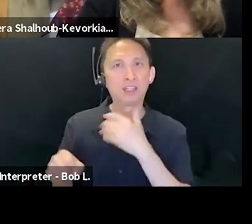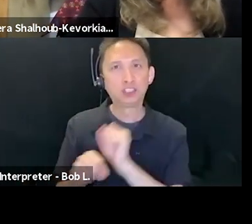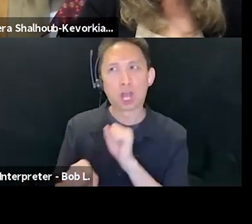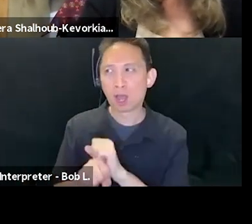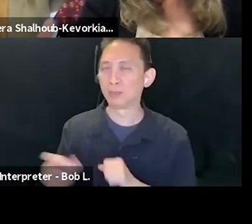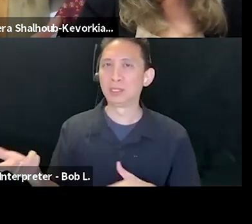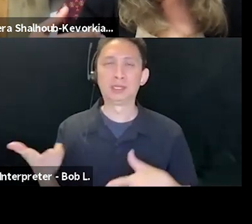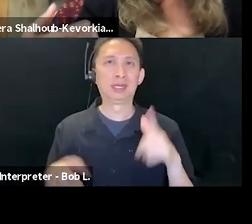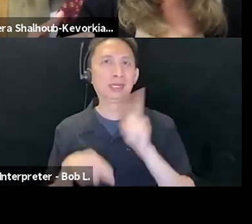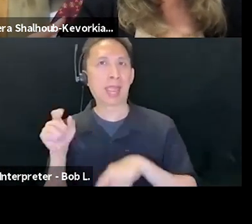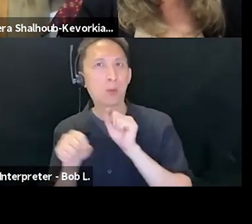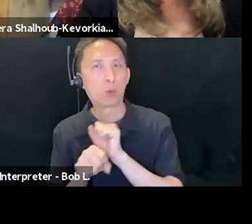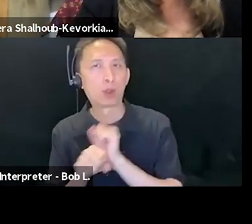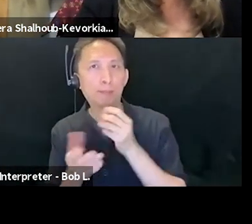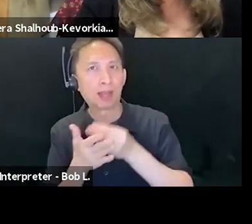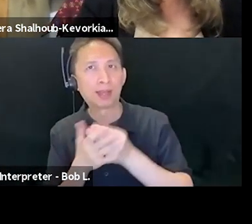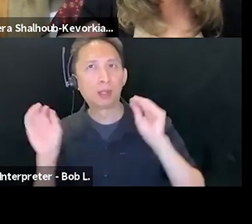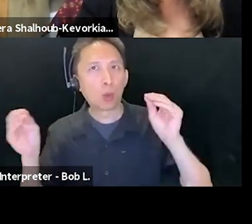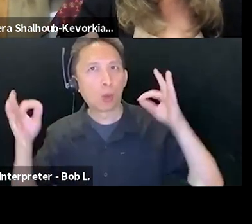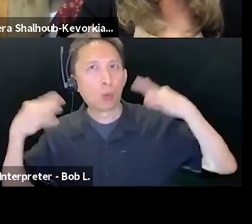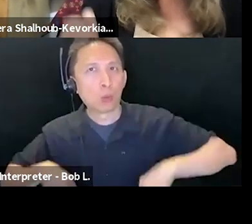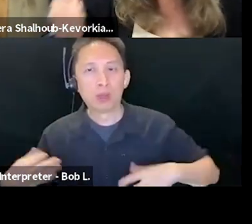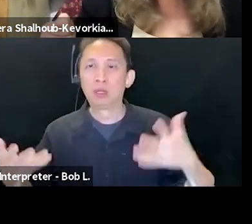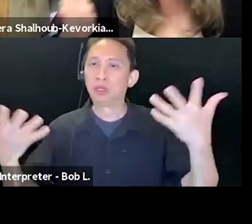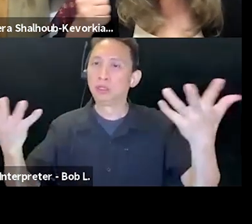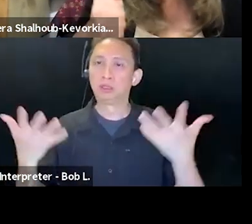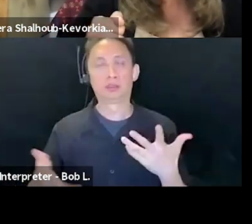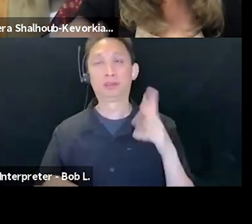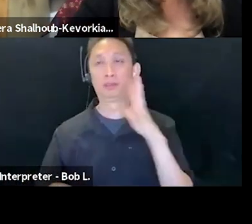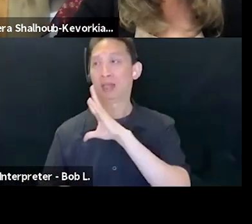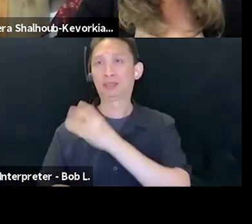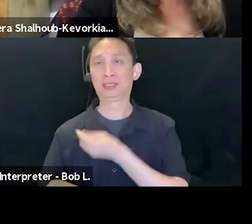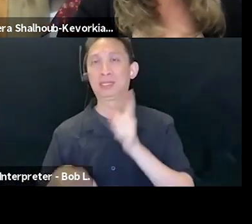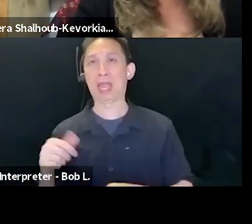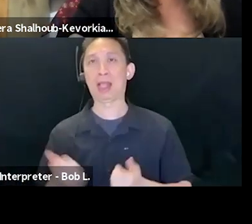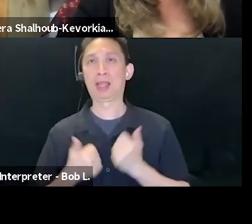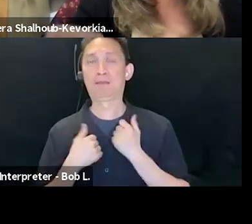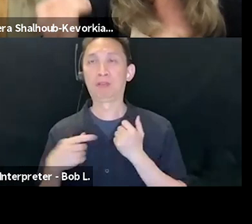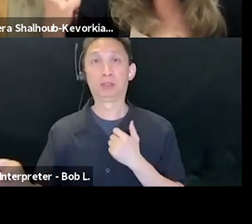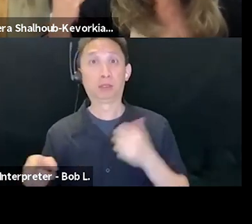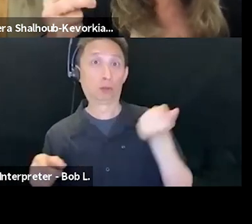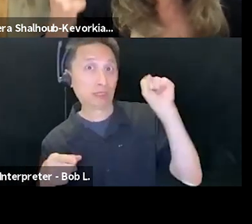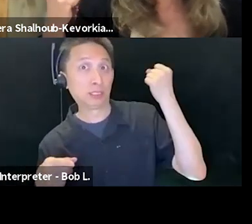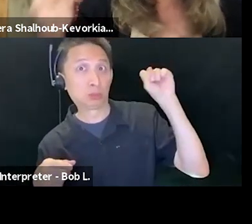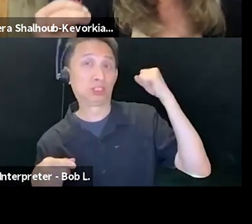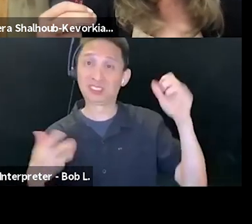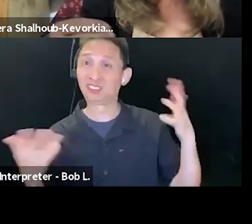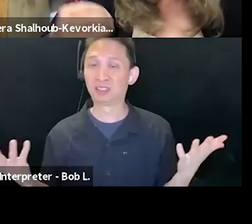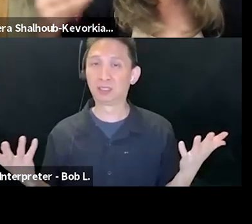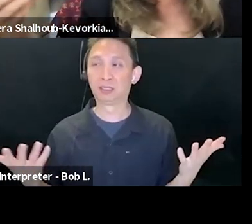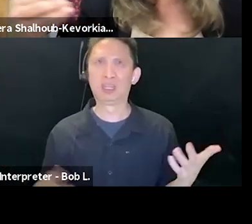income, and attacks on Palestinian livability because Palestinians resist. Watching the attacks on children